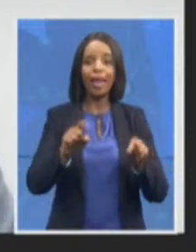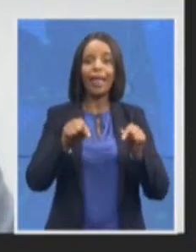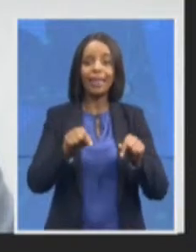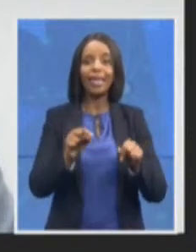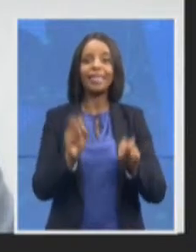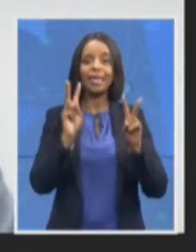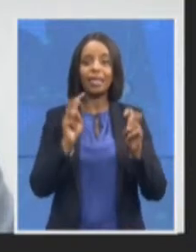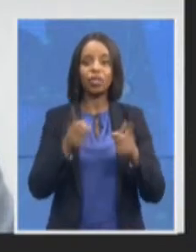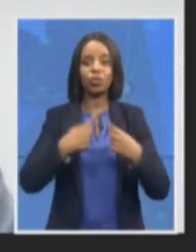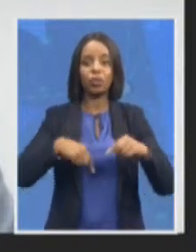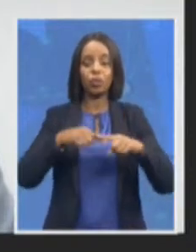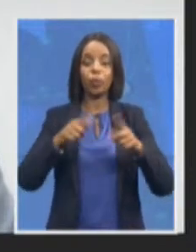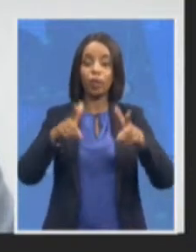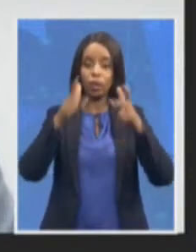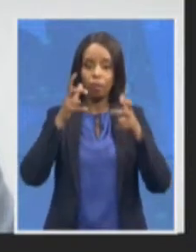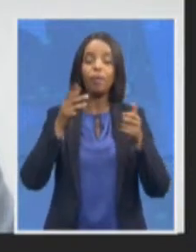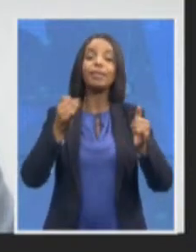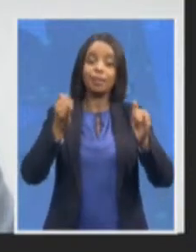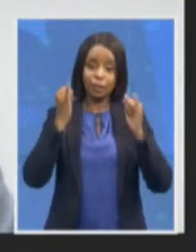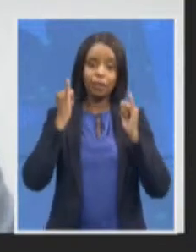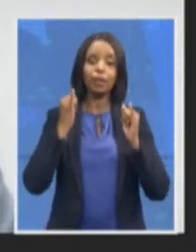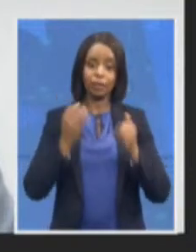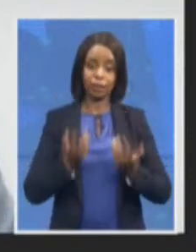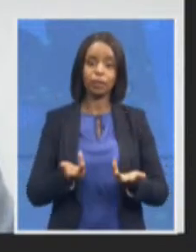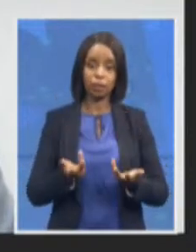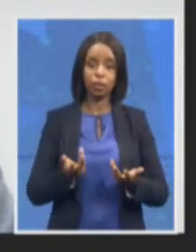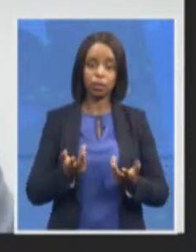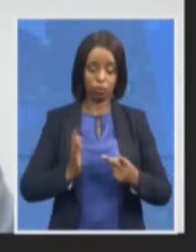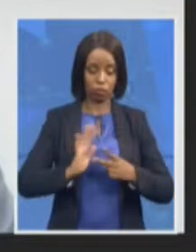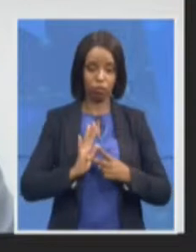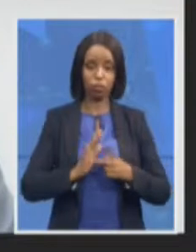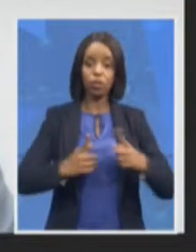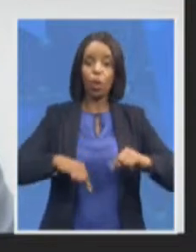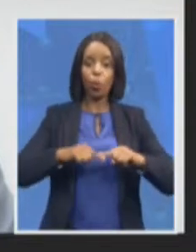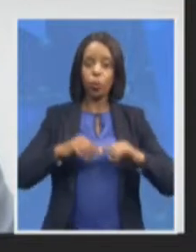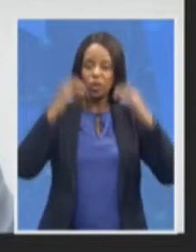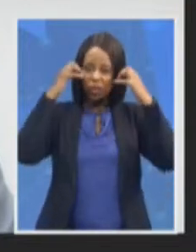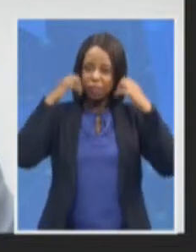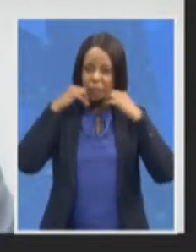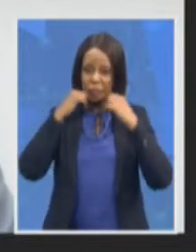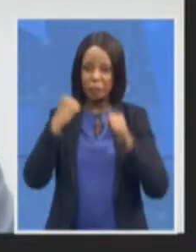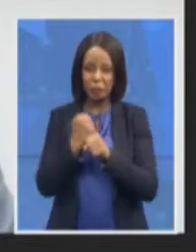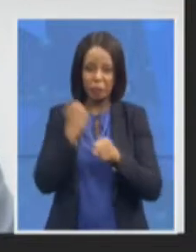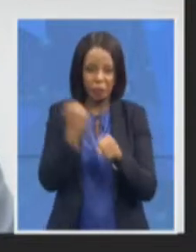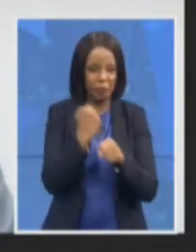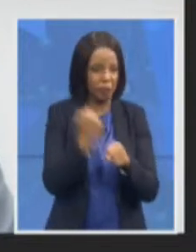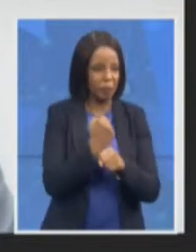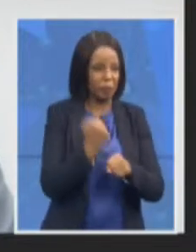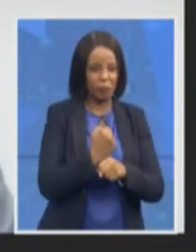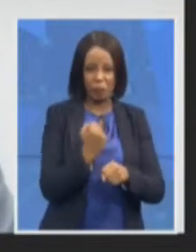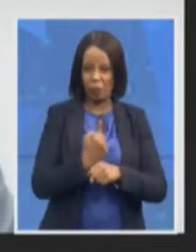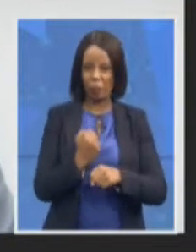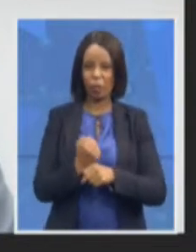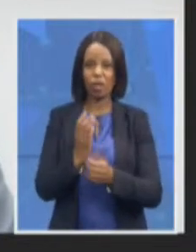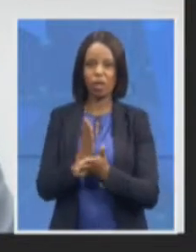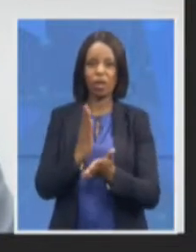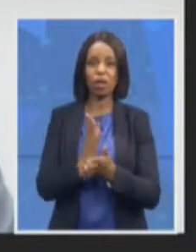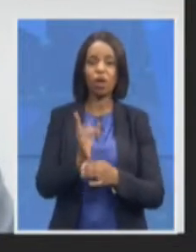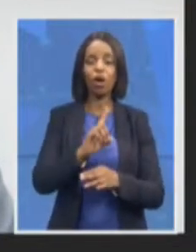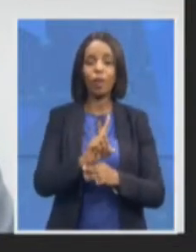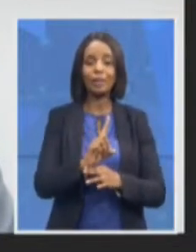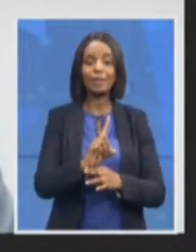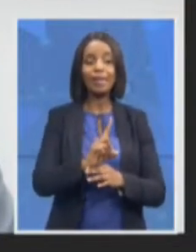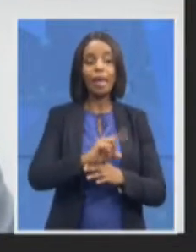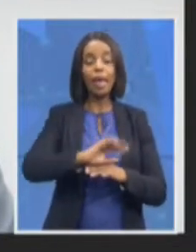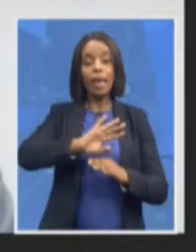in our power to ensure that we can as quickly as possible find the additional evidence that's required so that a decision